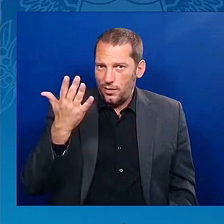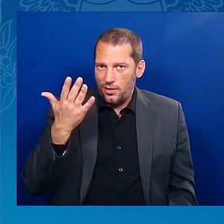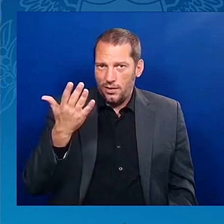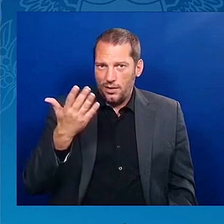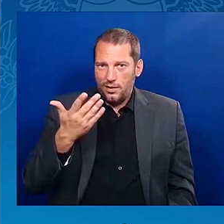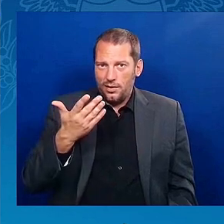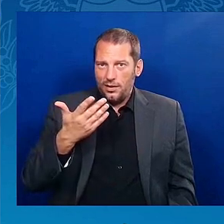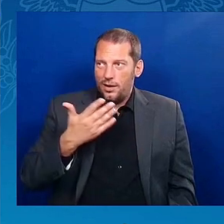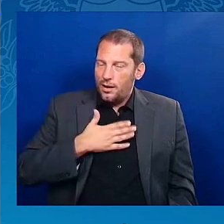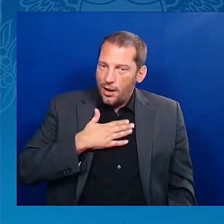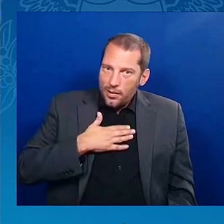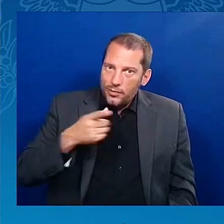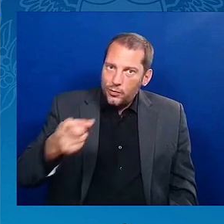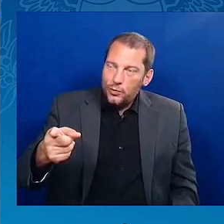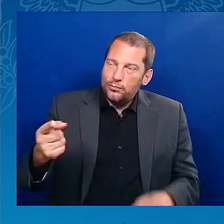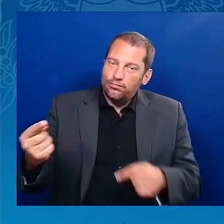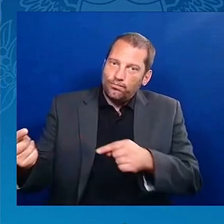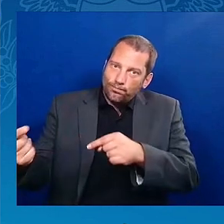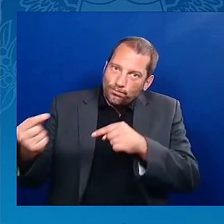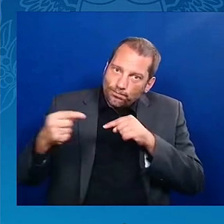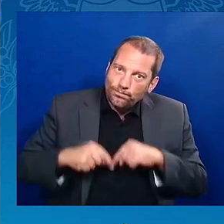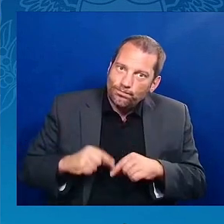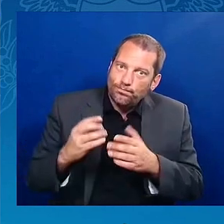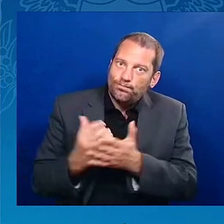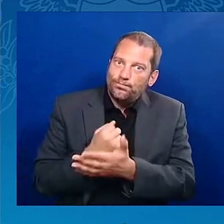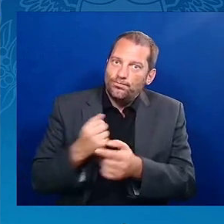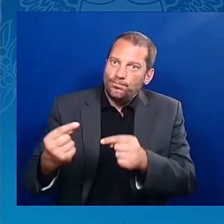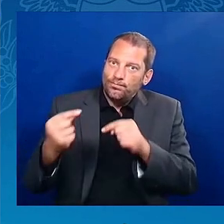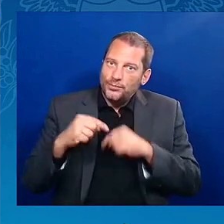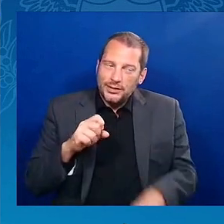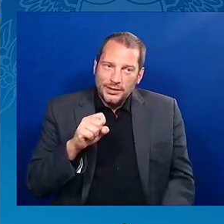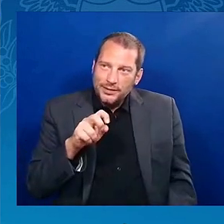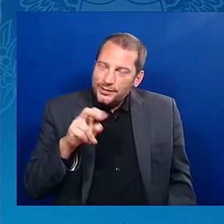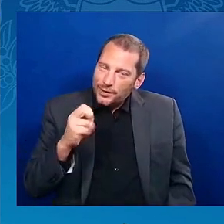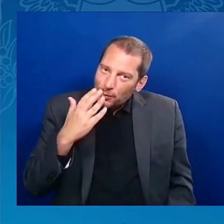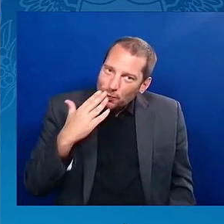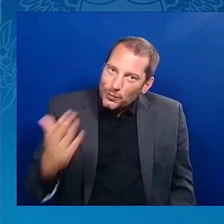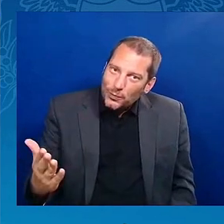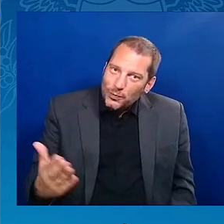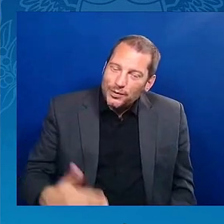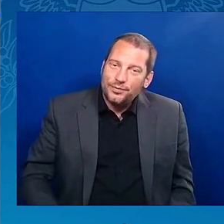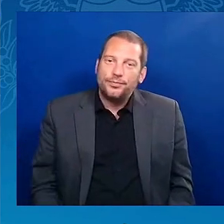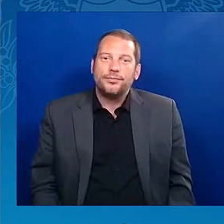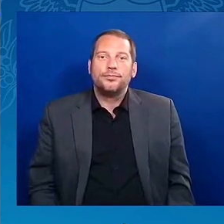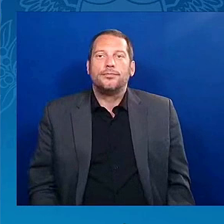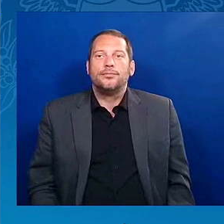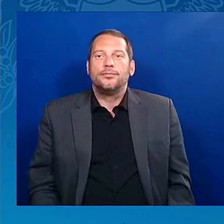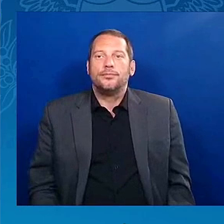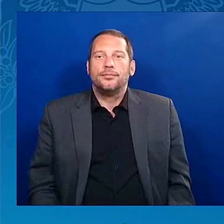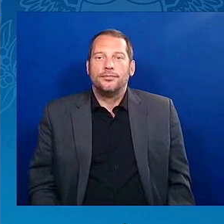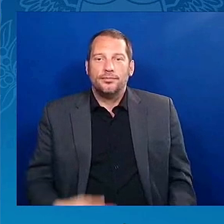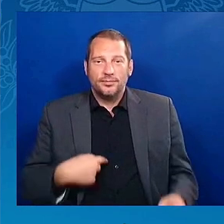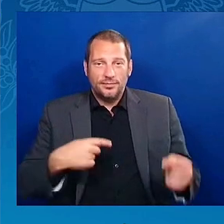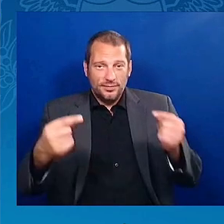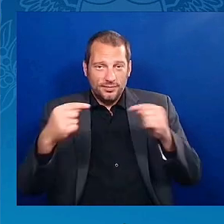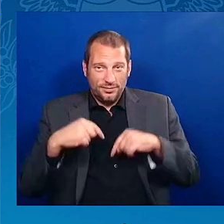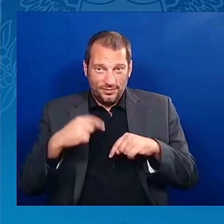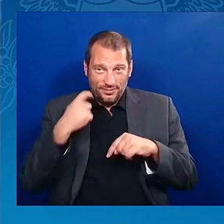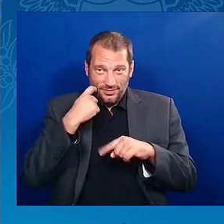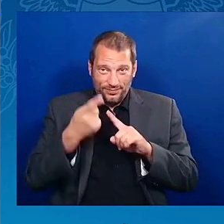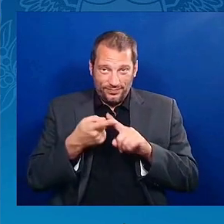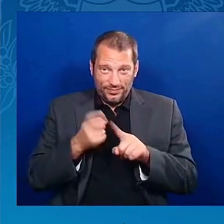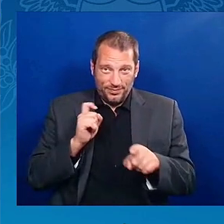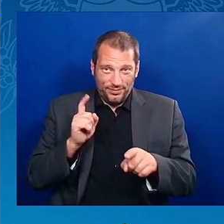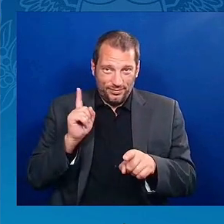I was telling the audience I came from my ranch and you're very aware of this and you're gonna help me now because you introduced me, one of your key people back there.